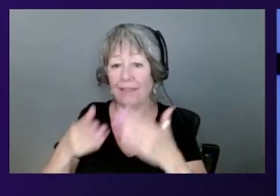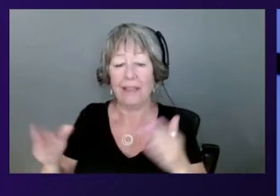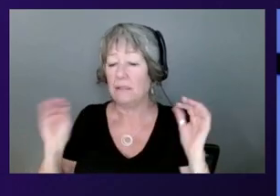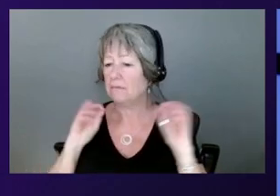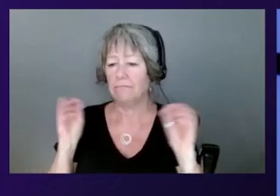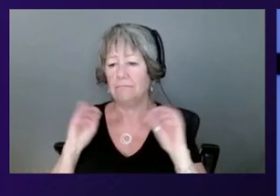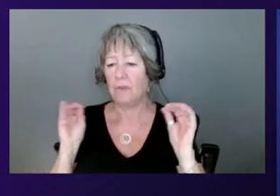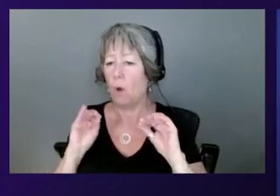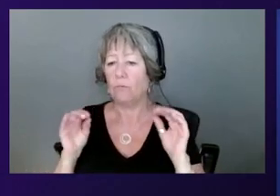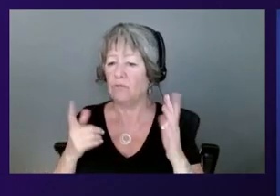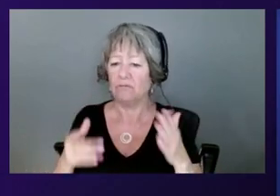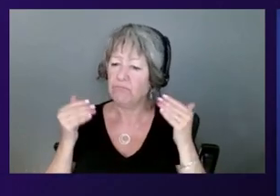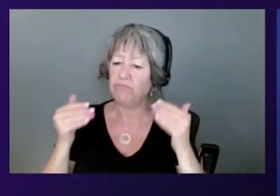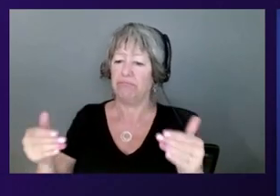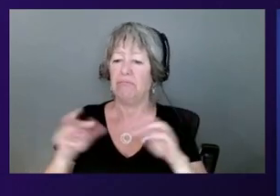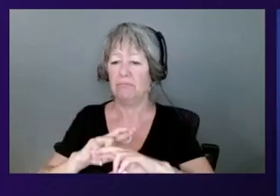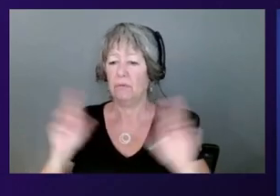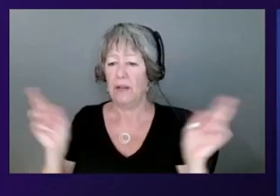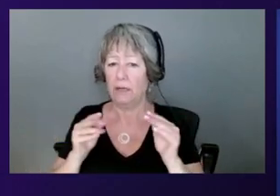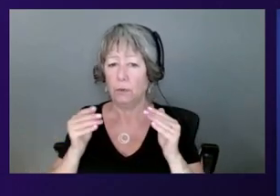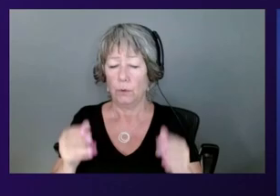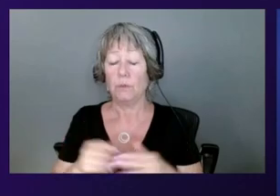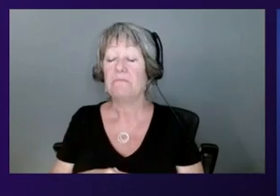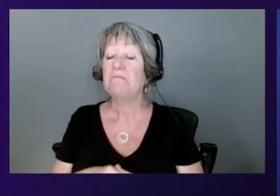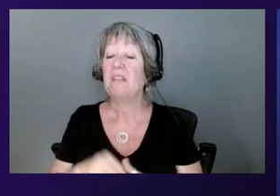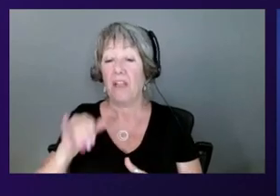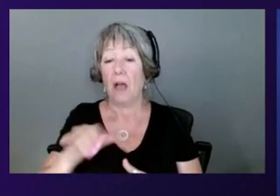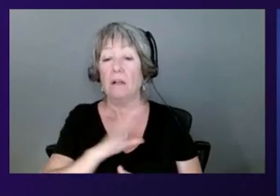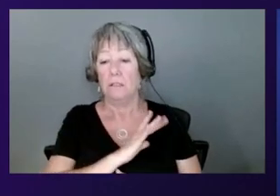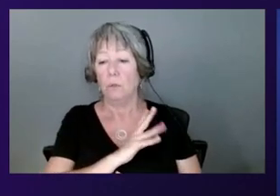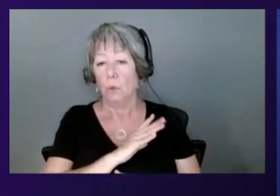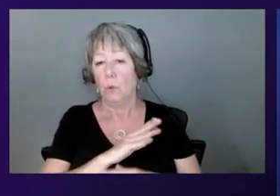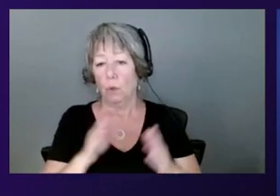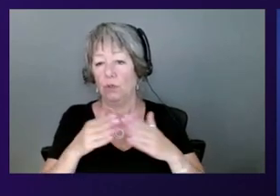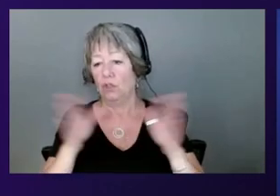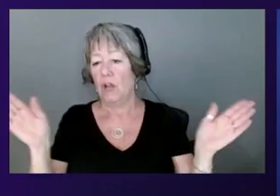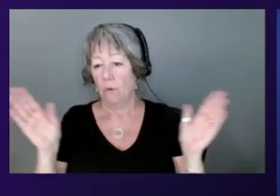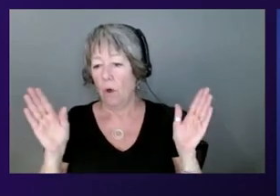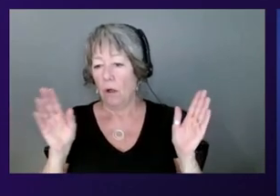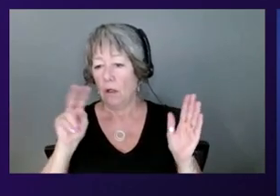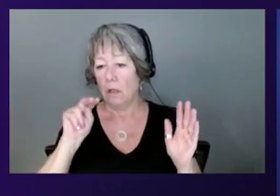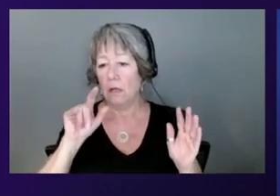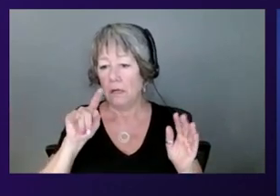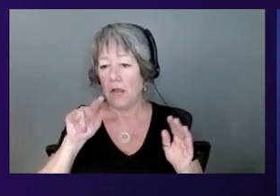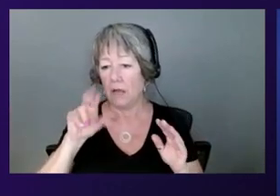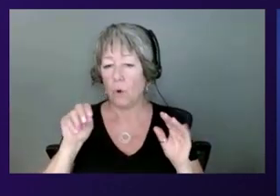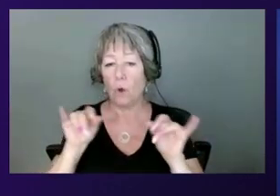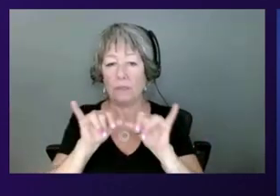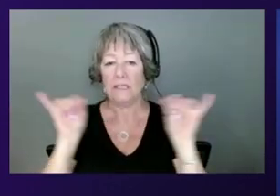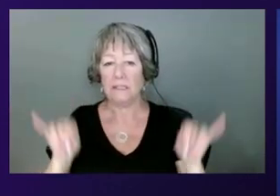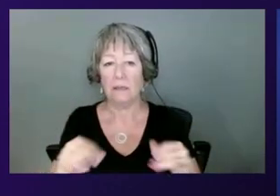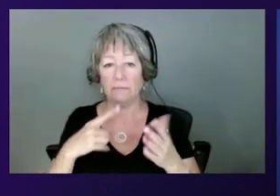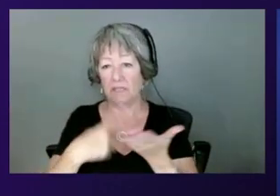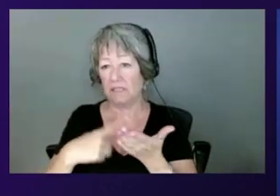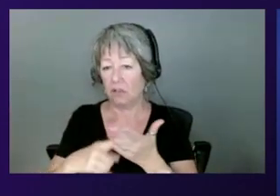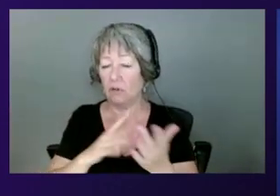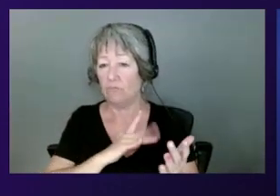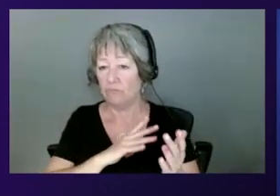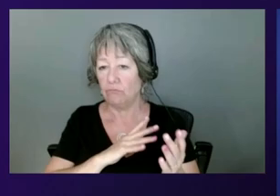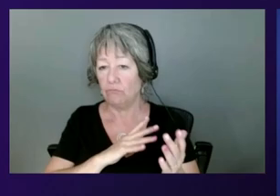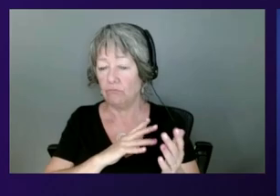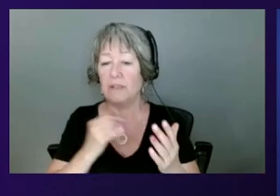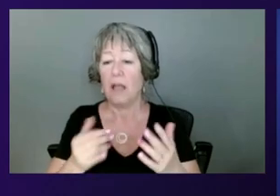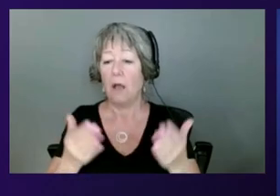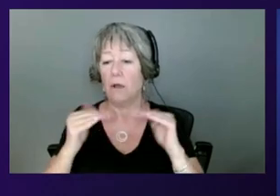overview of the Nitro system and some of those default security assurances. And so I think we've talked quite a bit about the first dimension of confidential